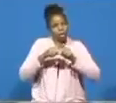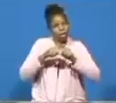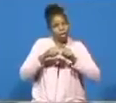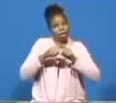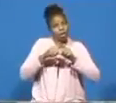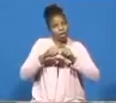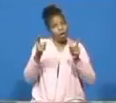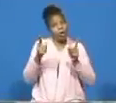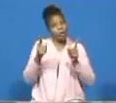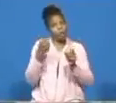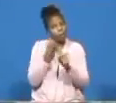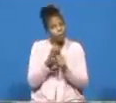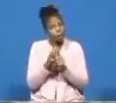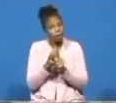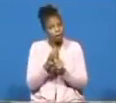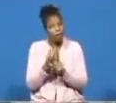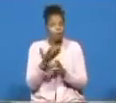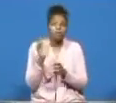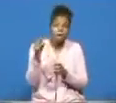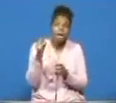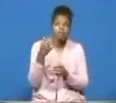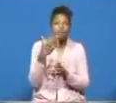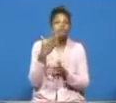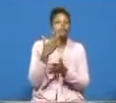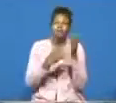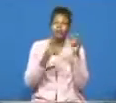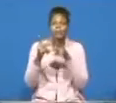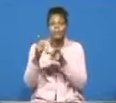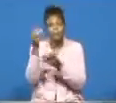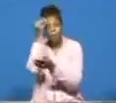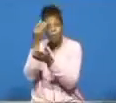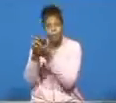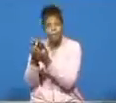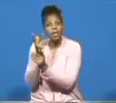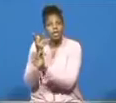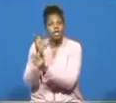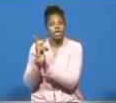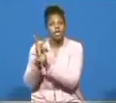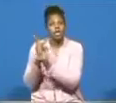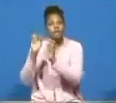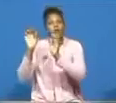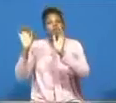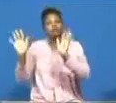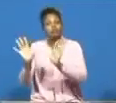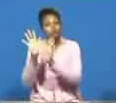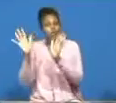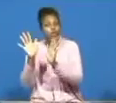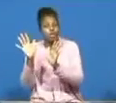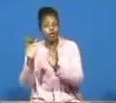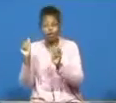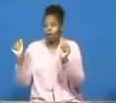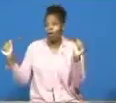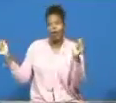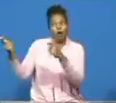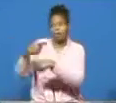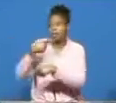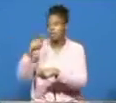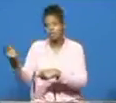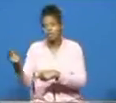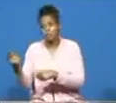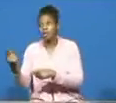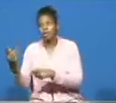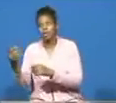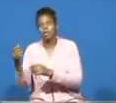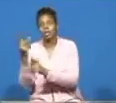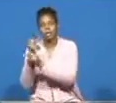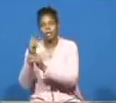the sabbath day to keep it only his will might not seem right while everybody else is saying the pork is